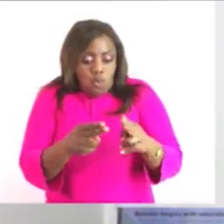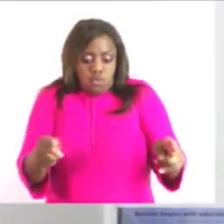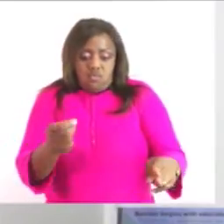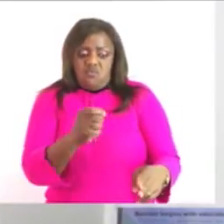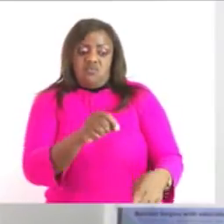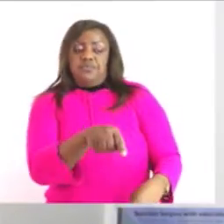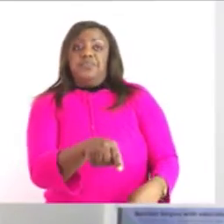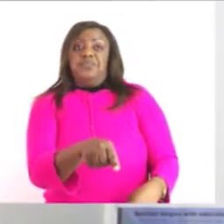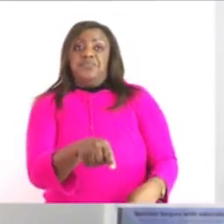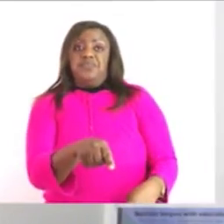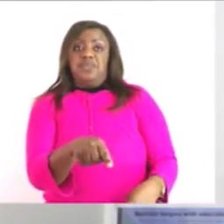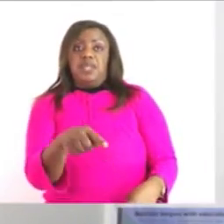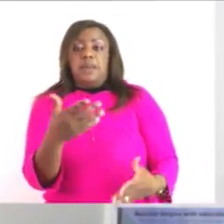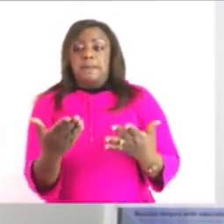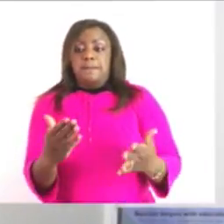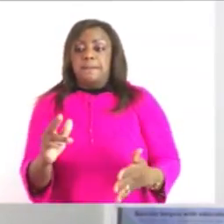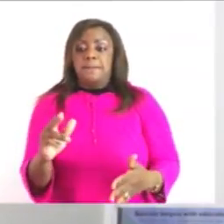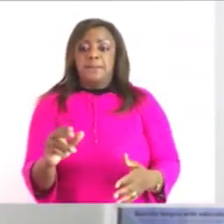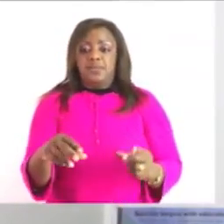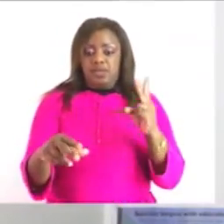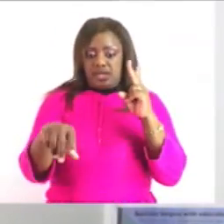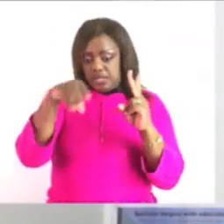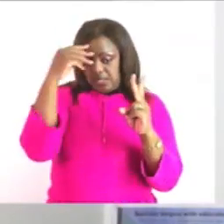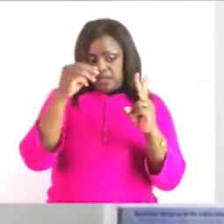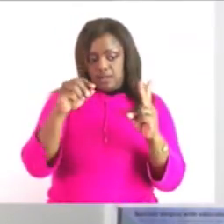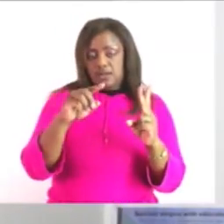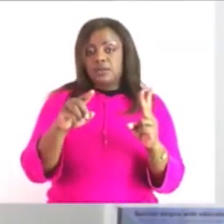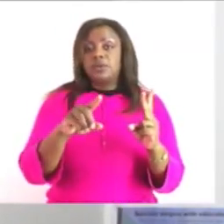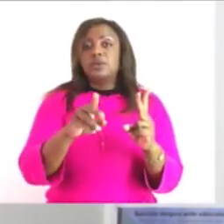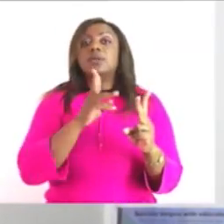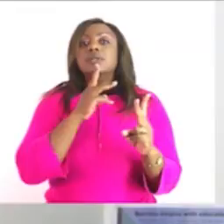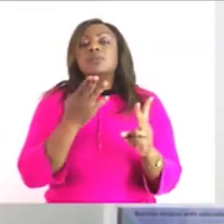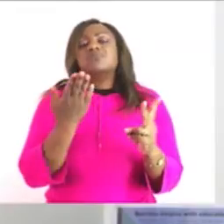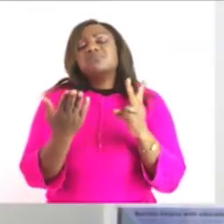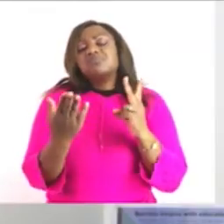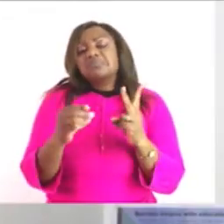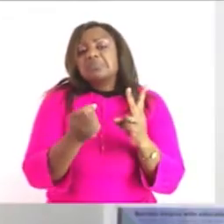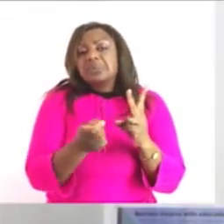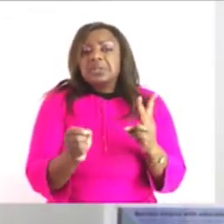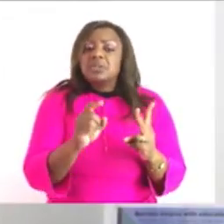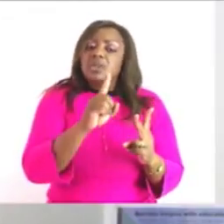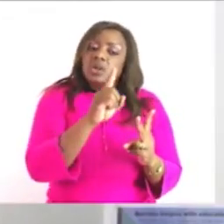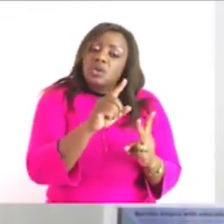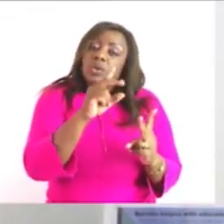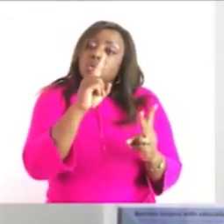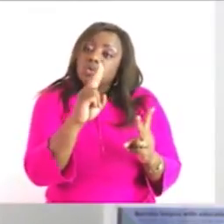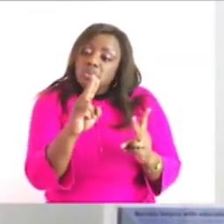elena or a student to give me the estimate while the person already know the measure